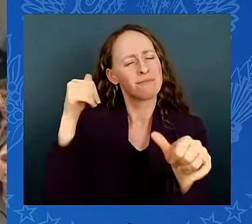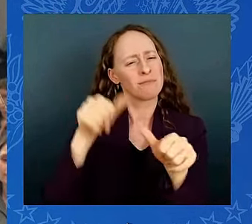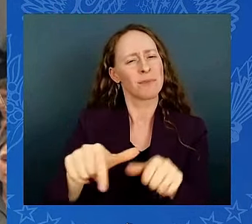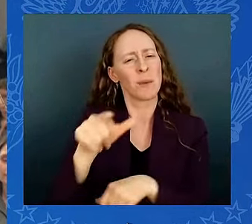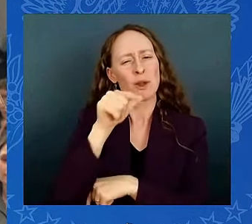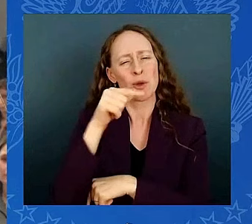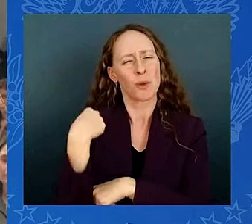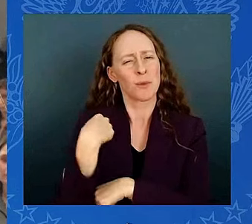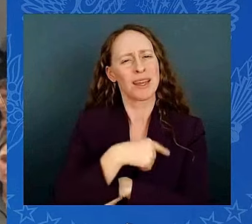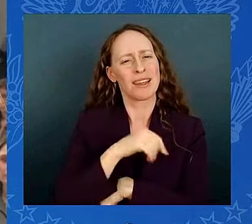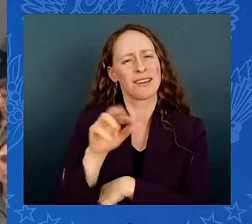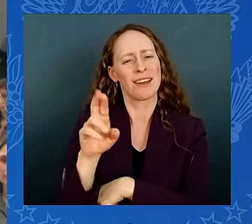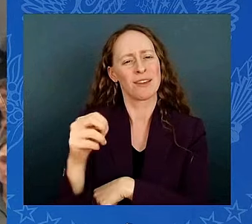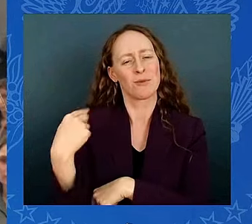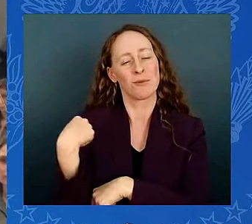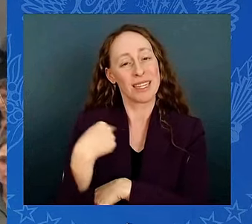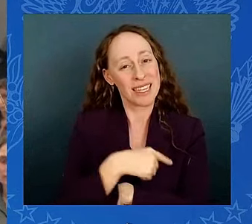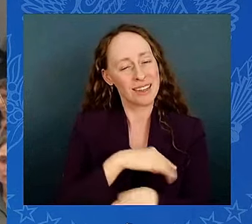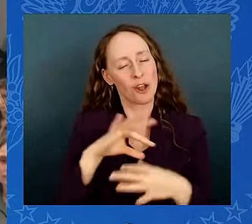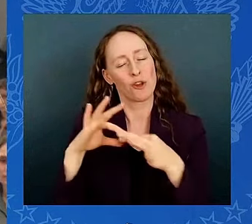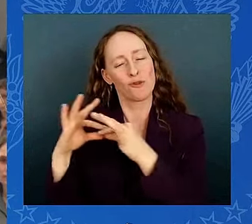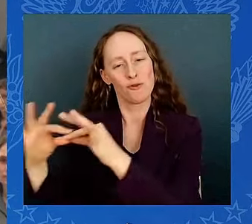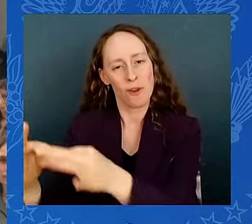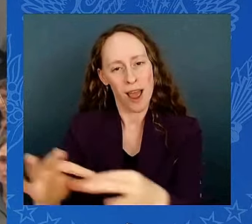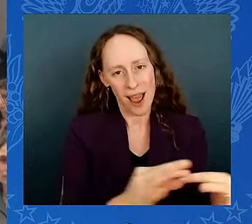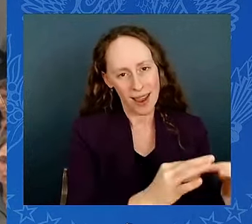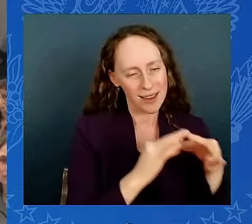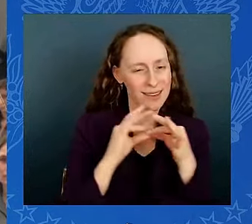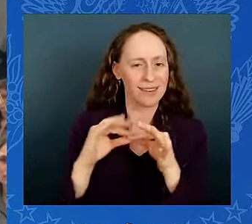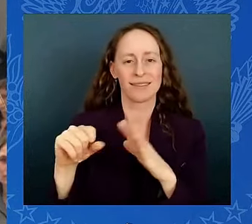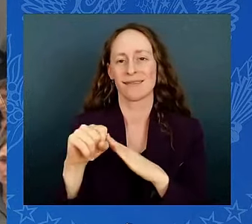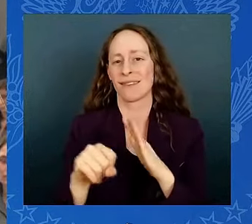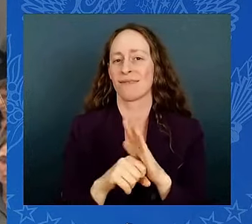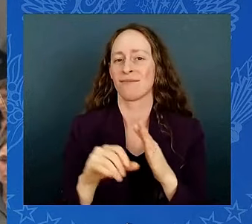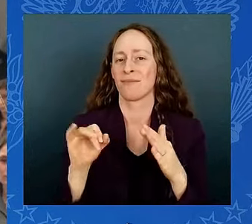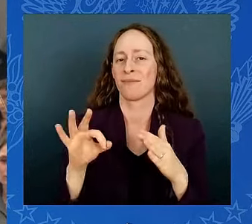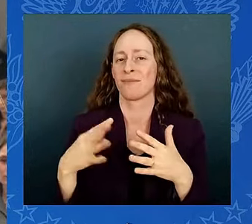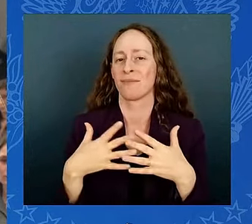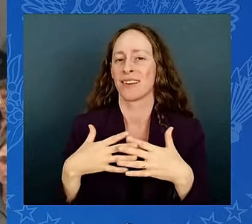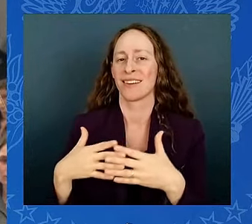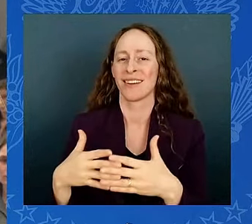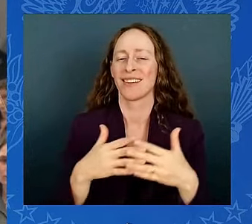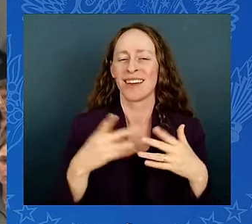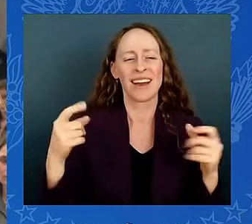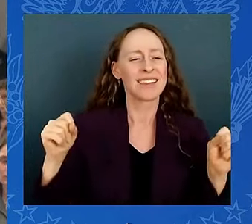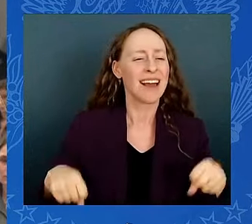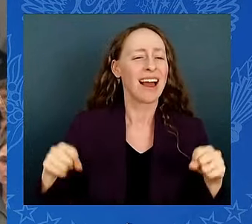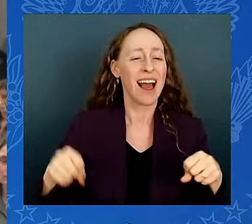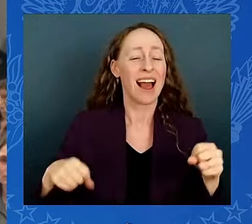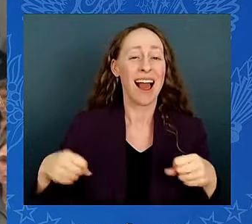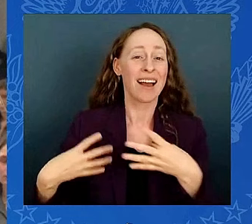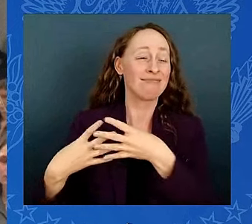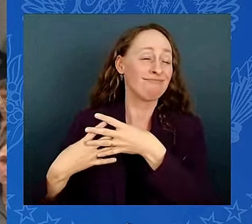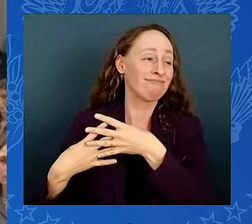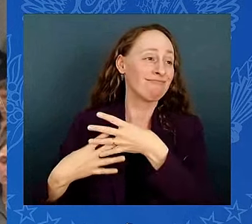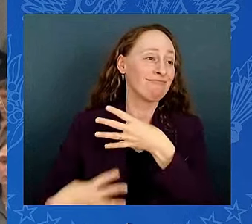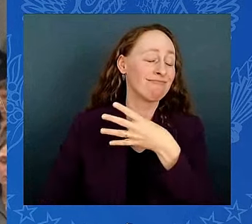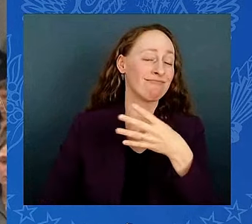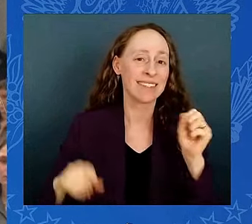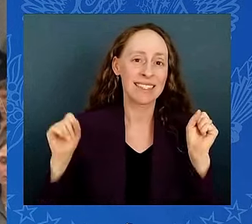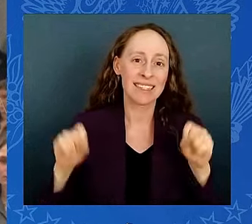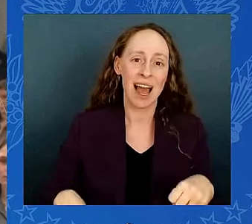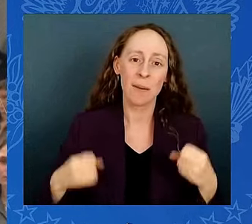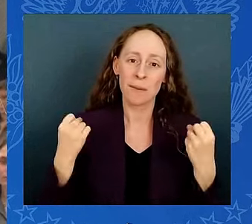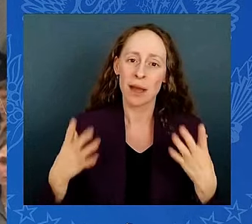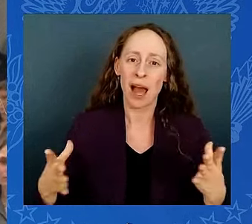The United States of America, there's nothing, nothing, nothing beyond our capacity if we work together. So, God bless you all. We're